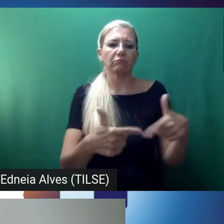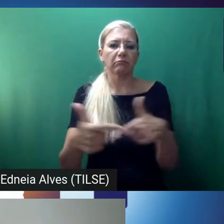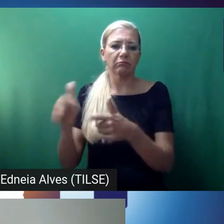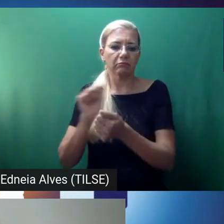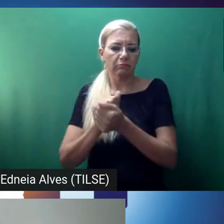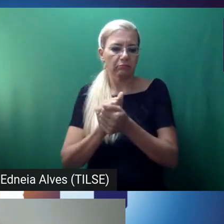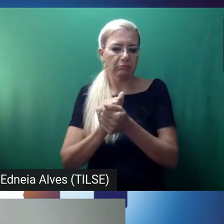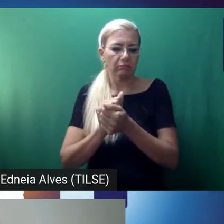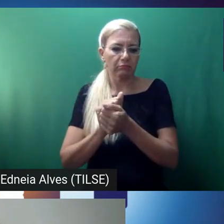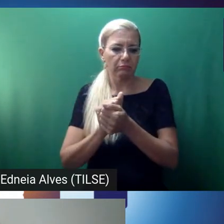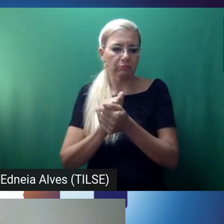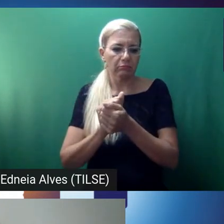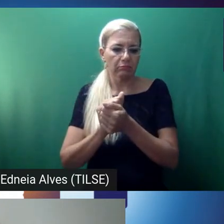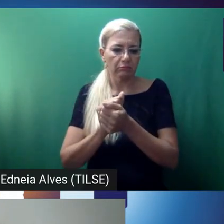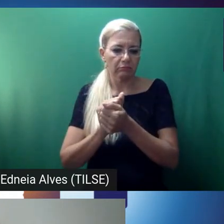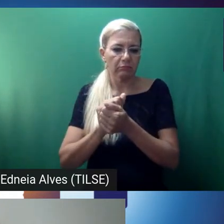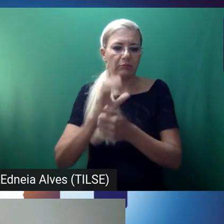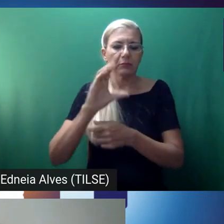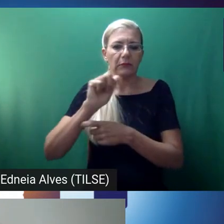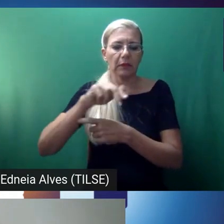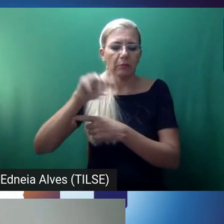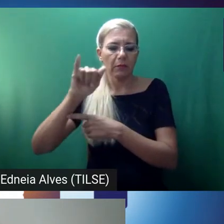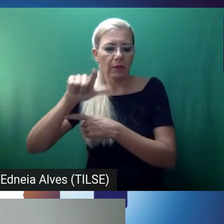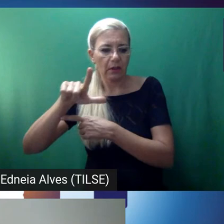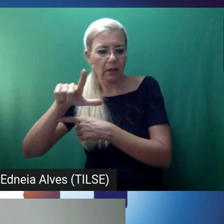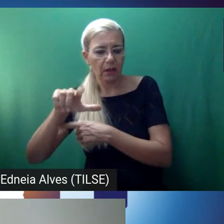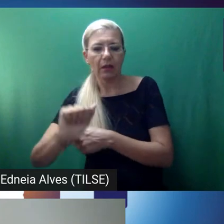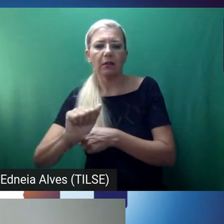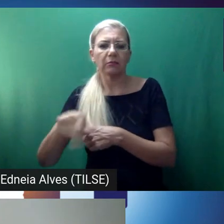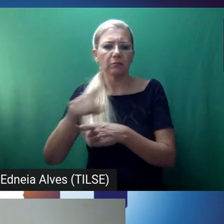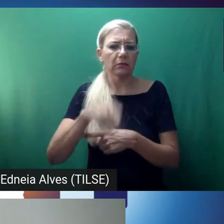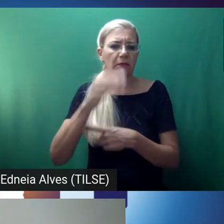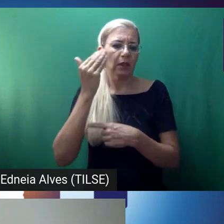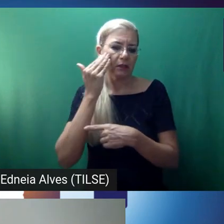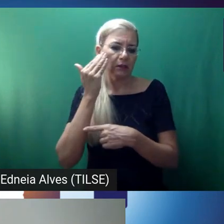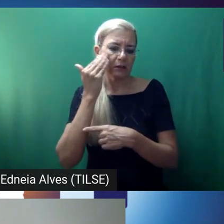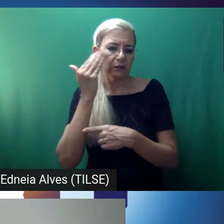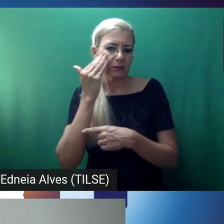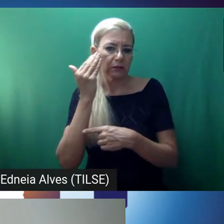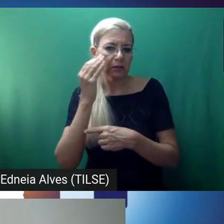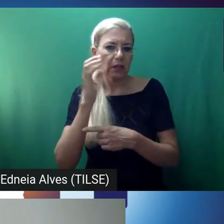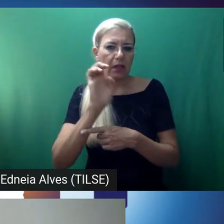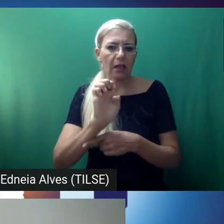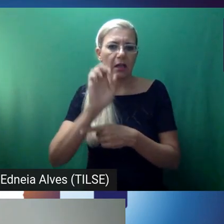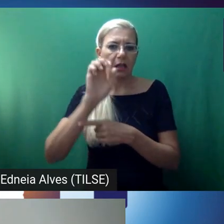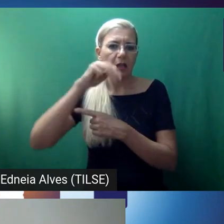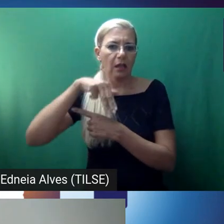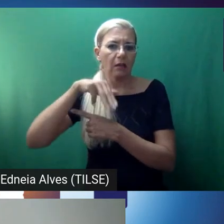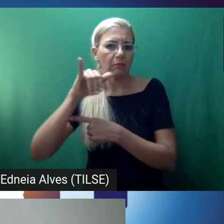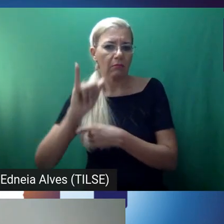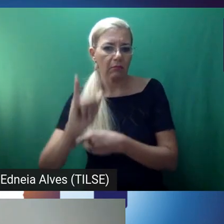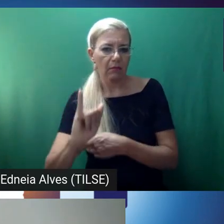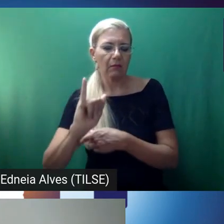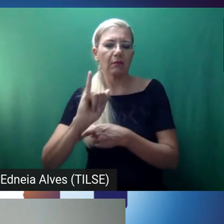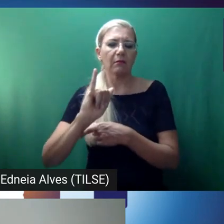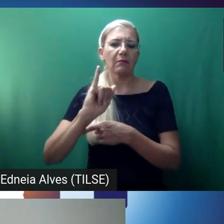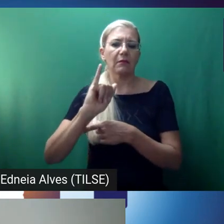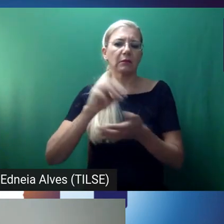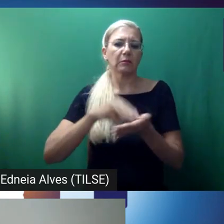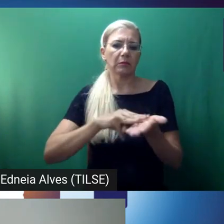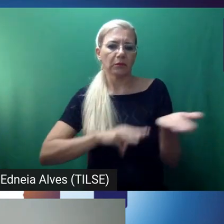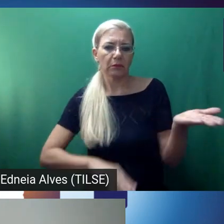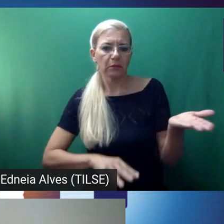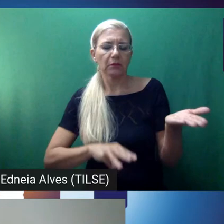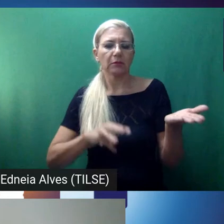Camila asks, do you understand that EMI methodology would have to be accommodated into the